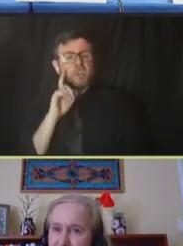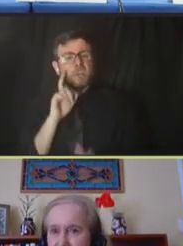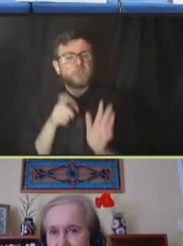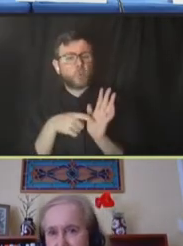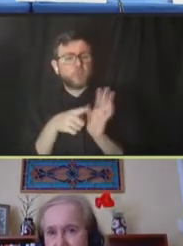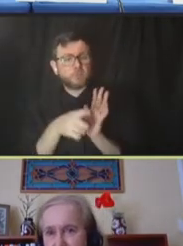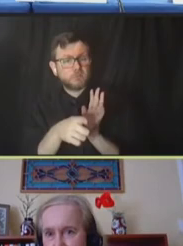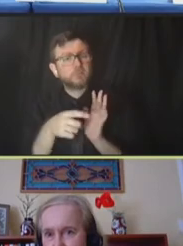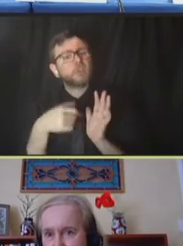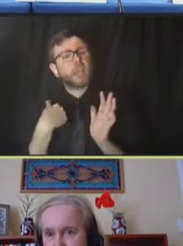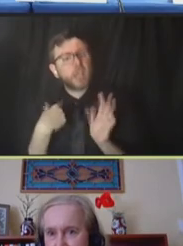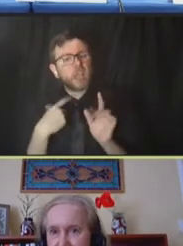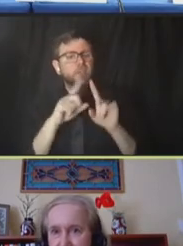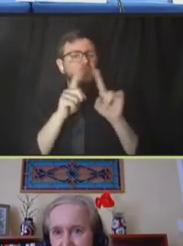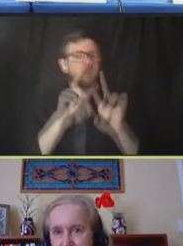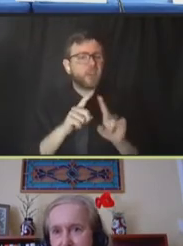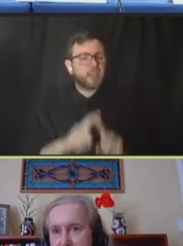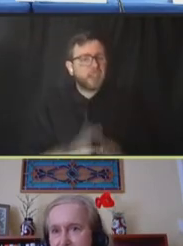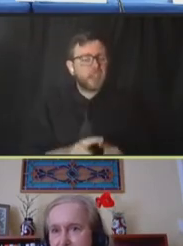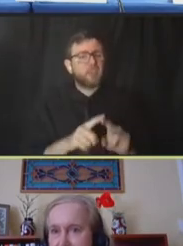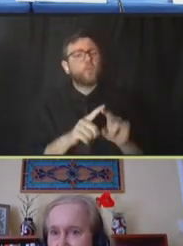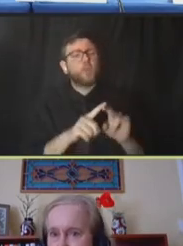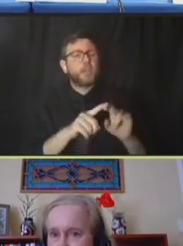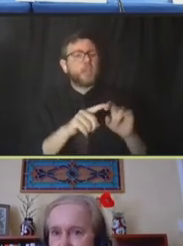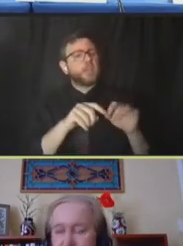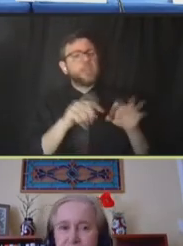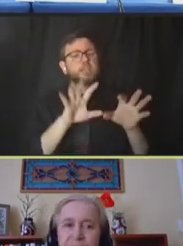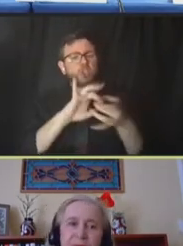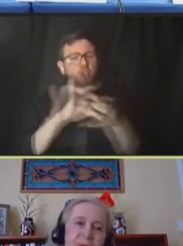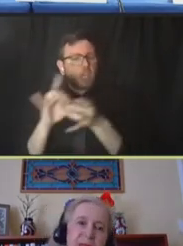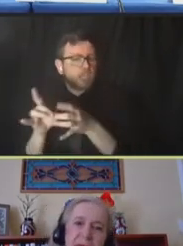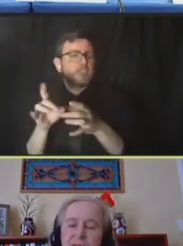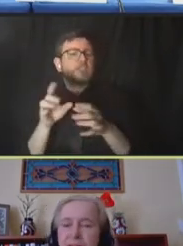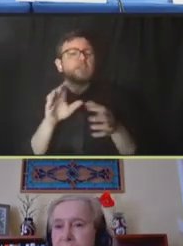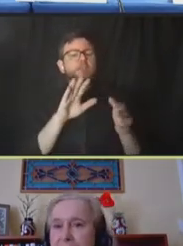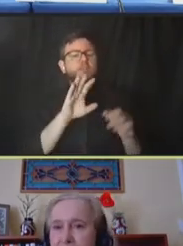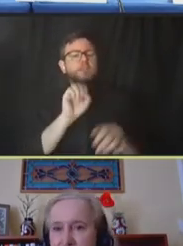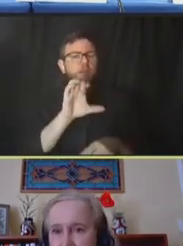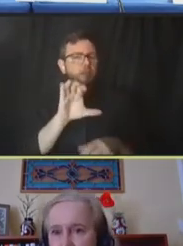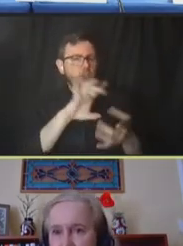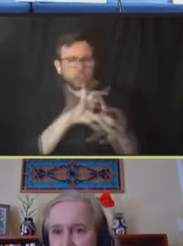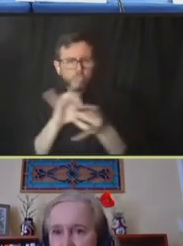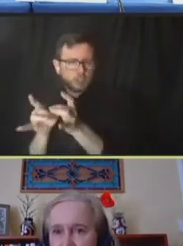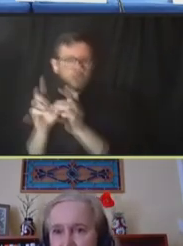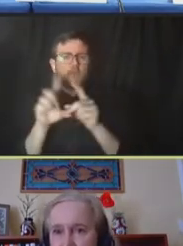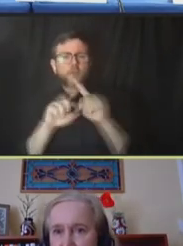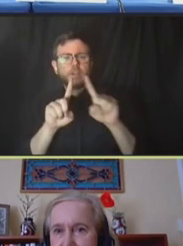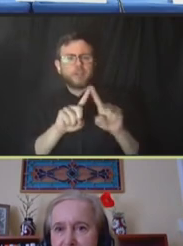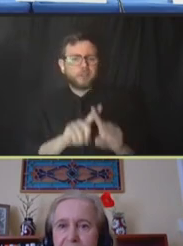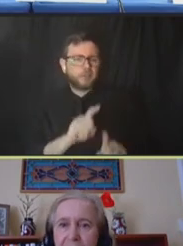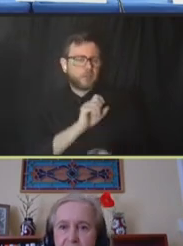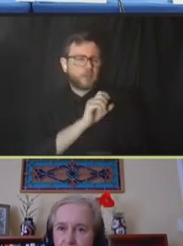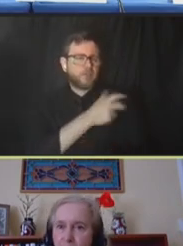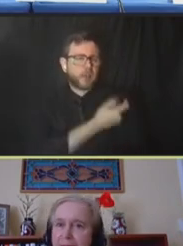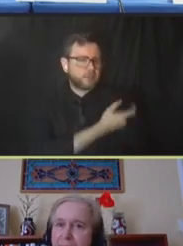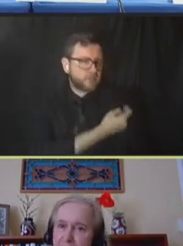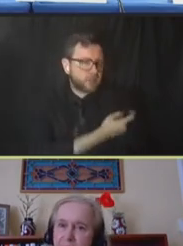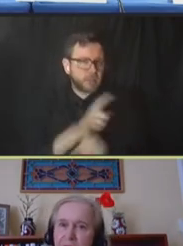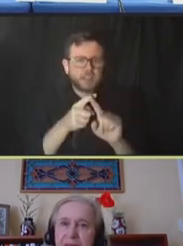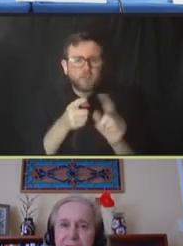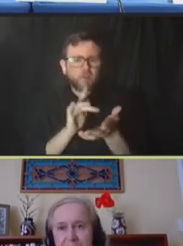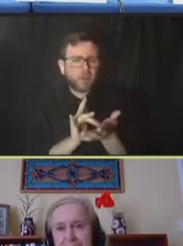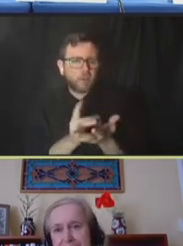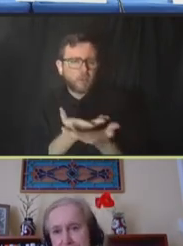have different kinds of supply chains for different kinds of vaccines, different kinds of pharmaceutical products, we